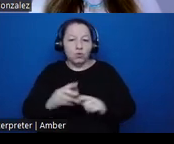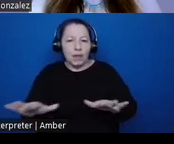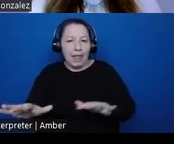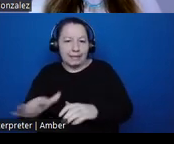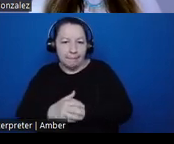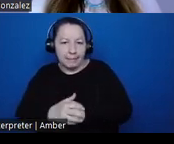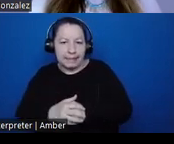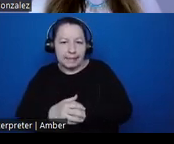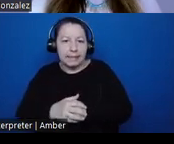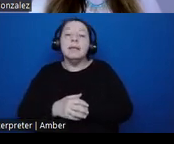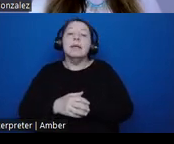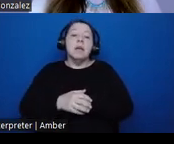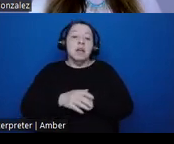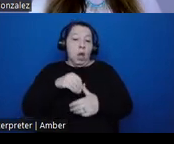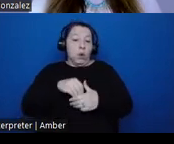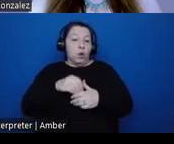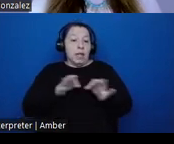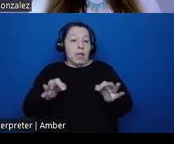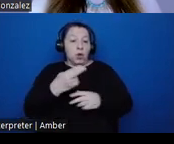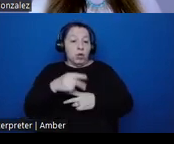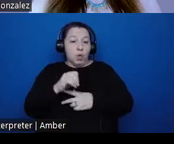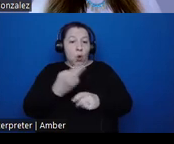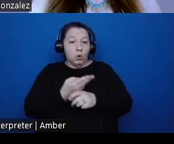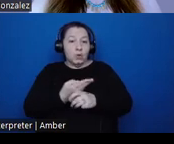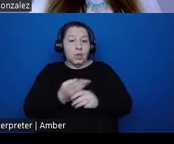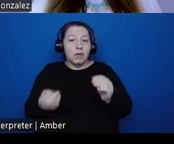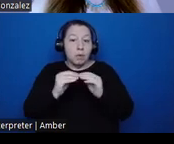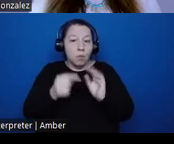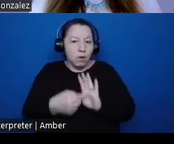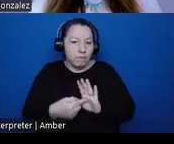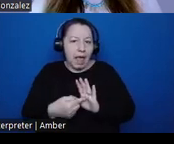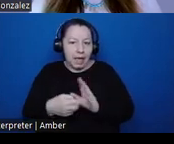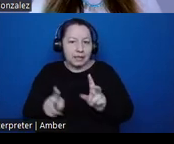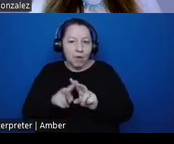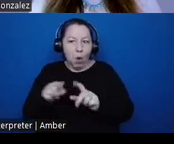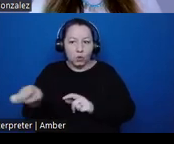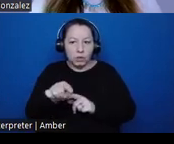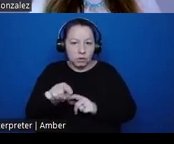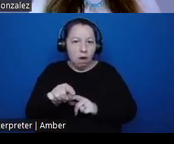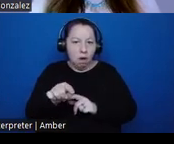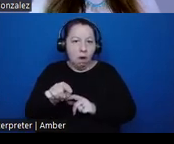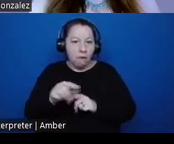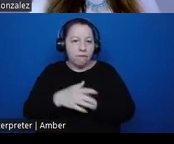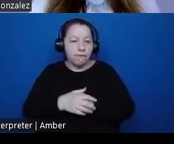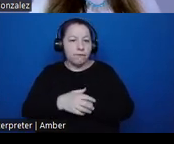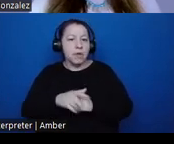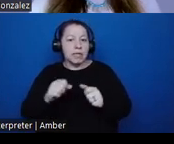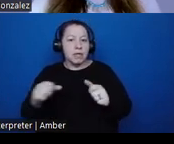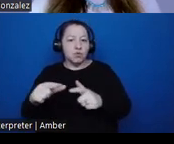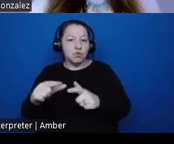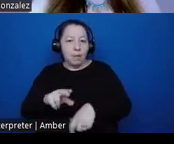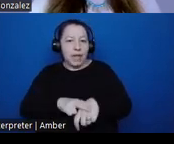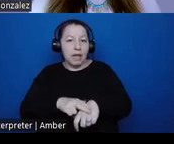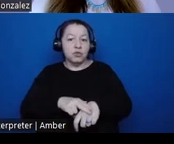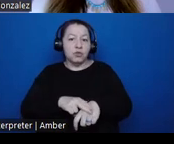Internally, the language the HPO uses further reflects the values of the nation, for example, they supplant terms like artifacts